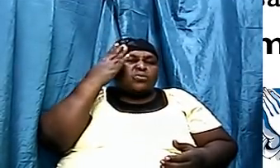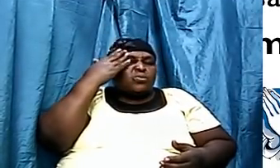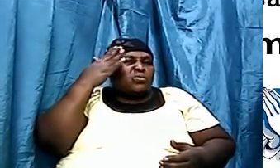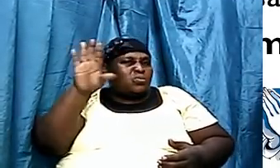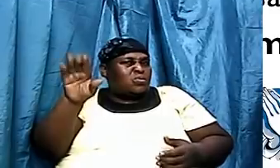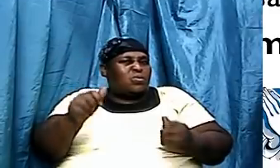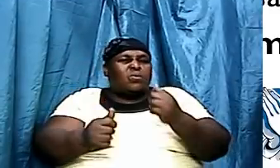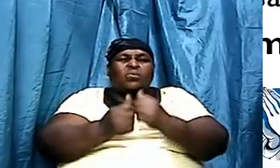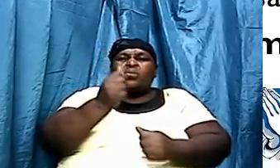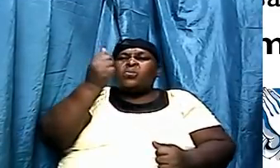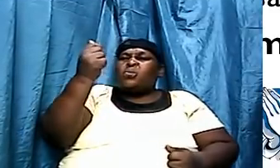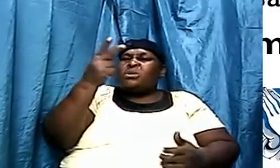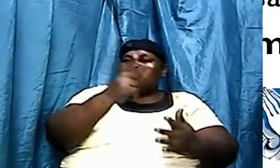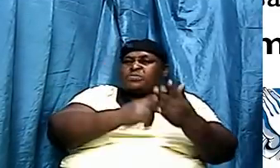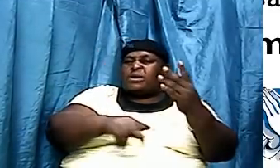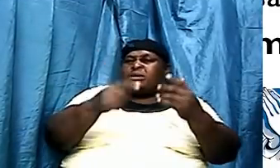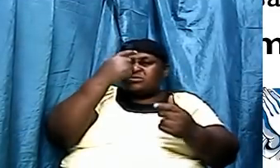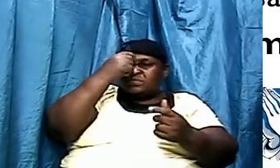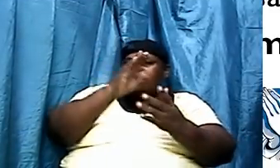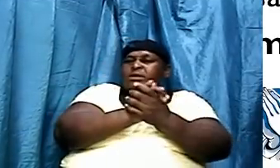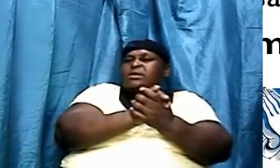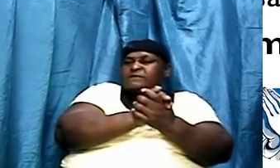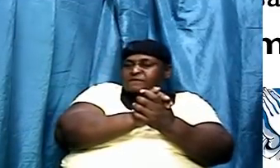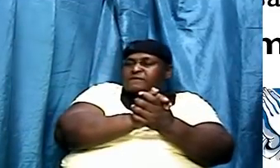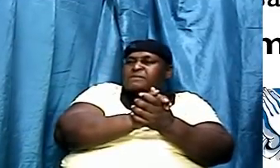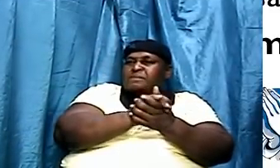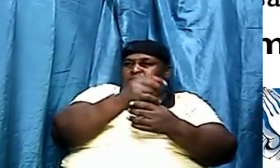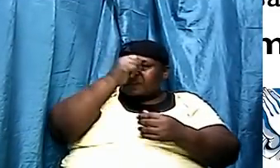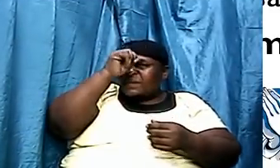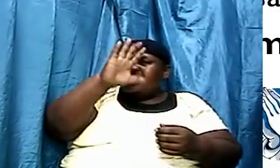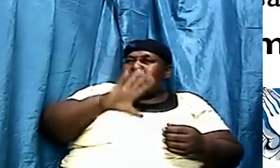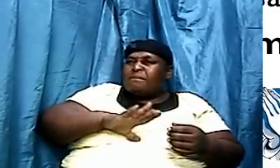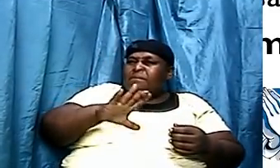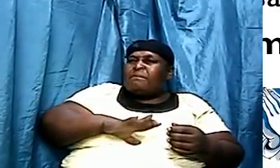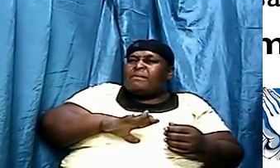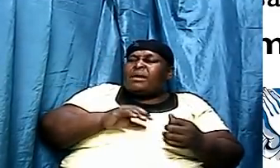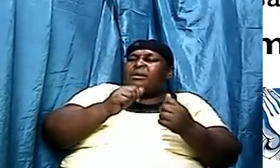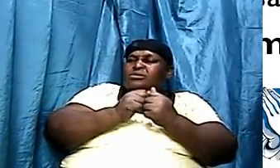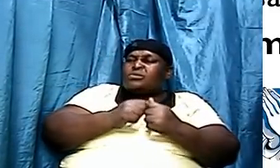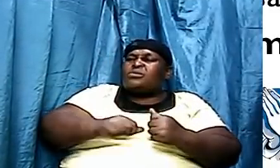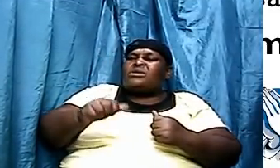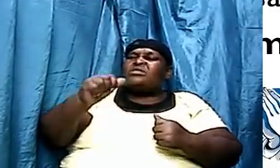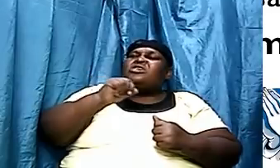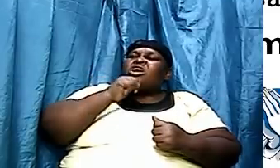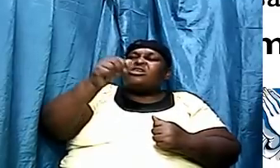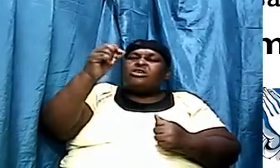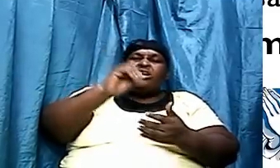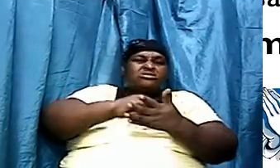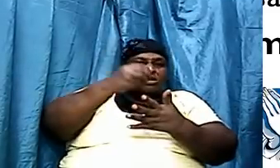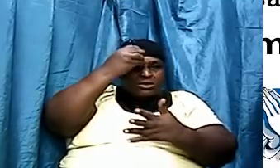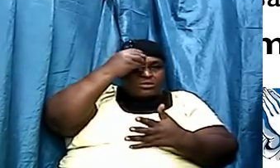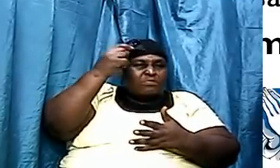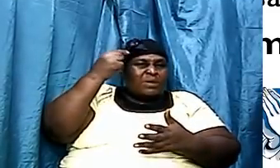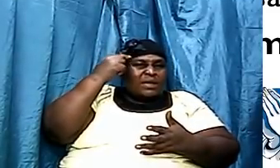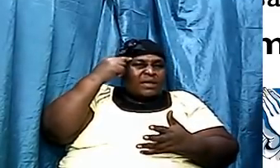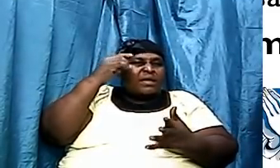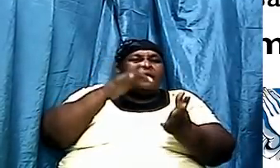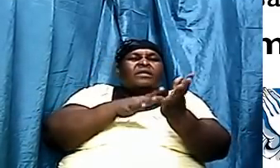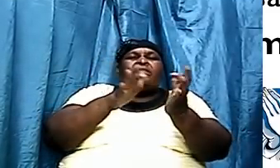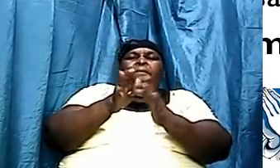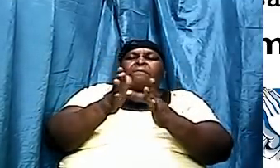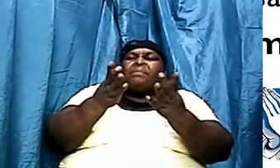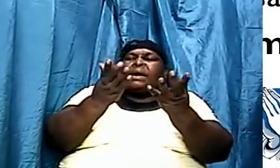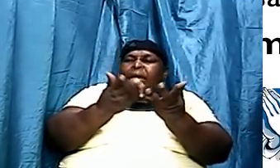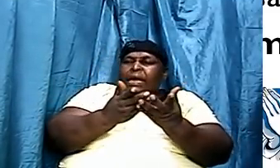Well, my brother, I guess the person with the unlearned mind would say that. The Bible, they clearly declare